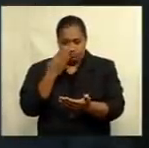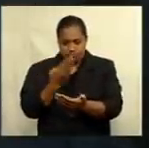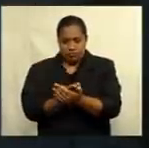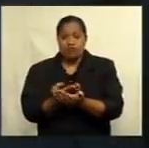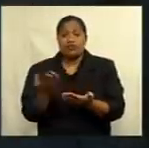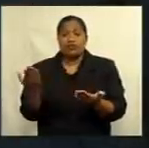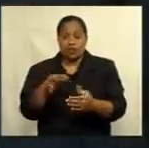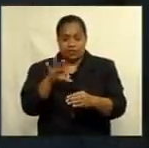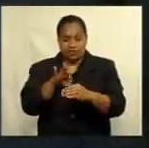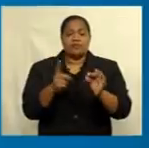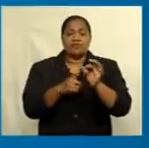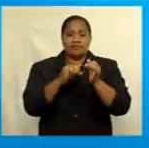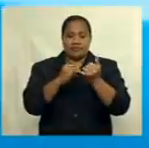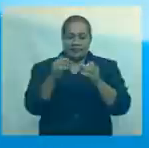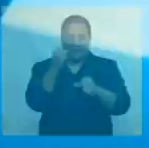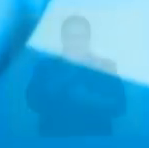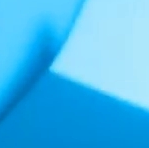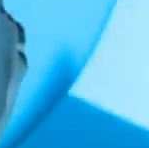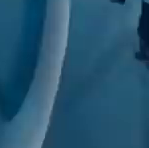FBC News.